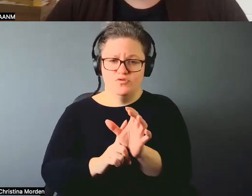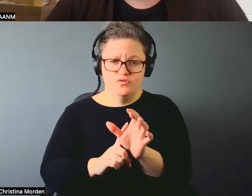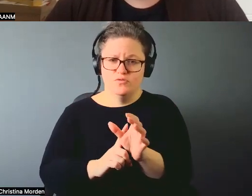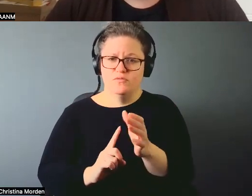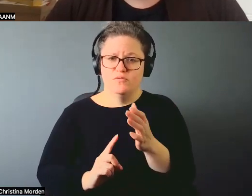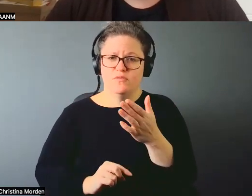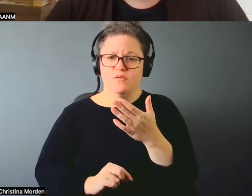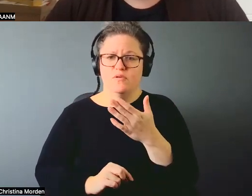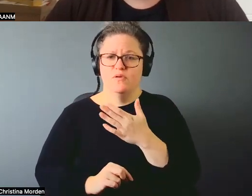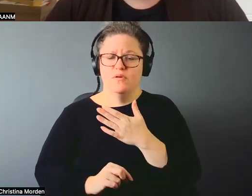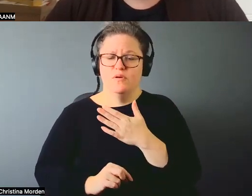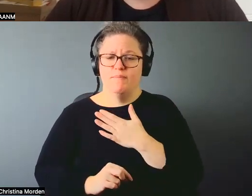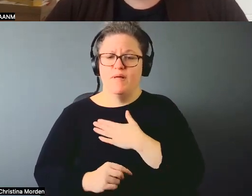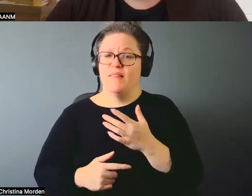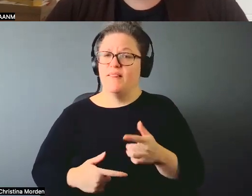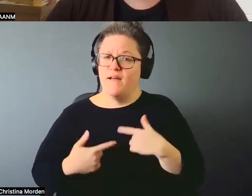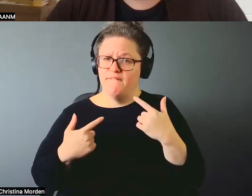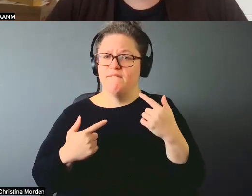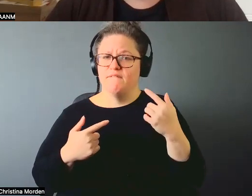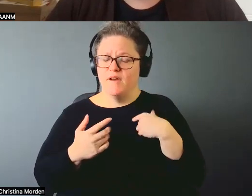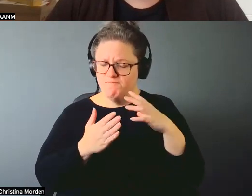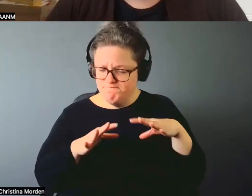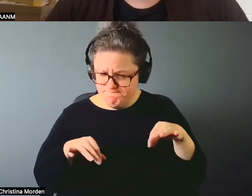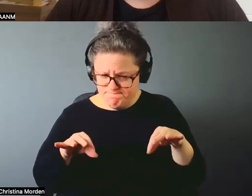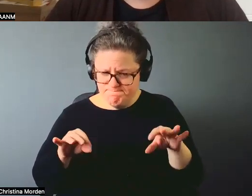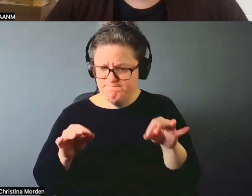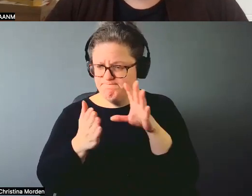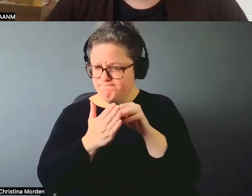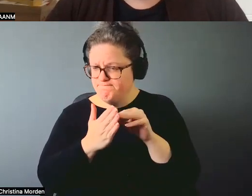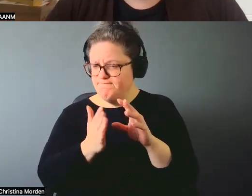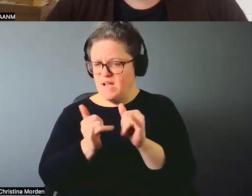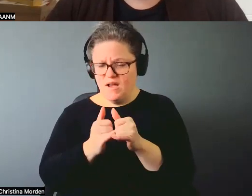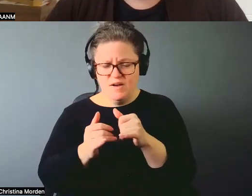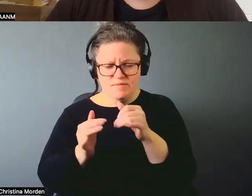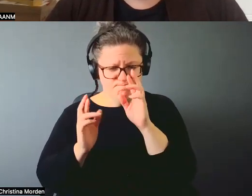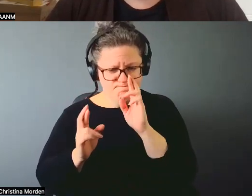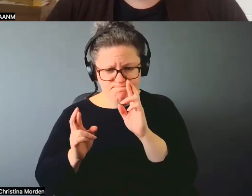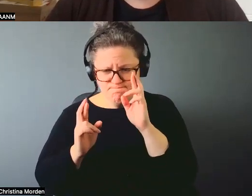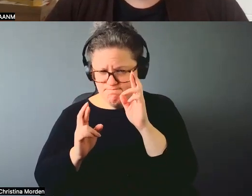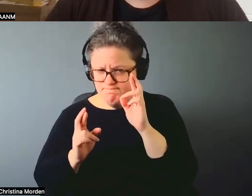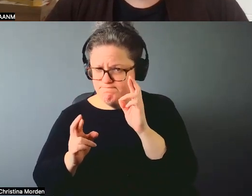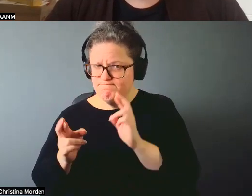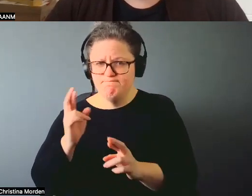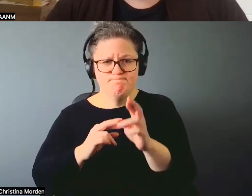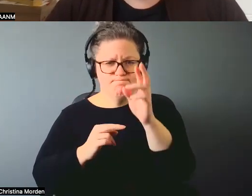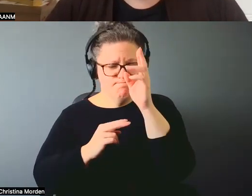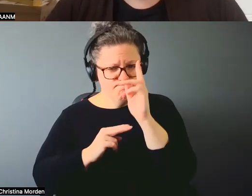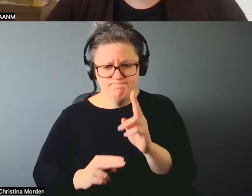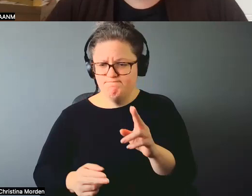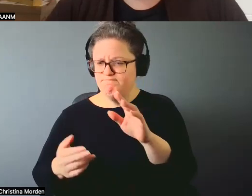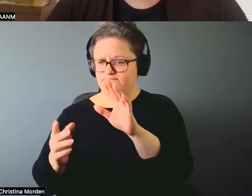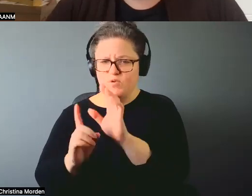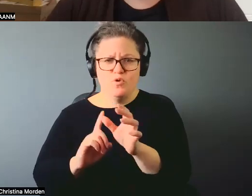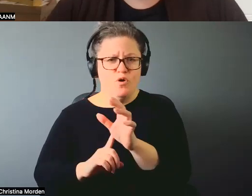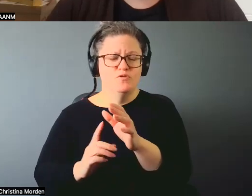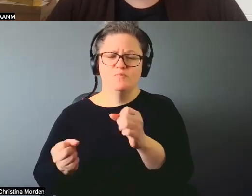life learning that. You know, I've had just wonderful communities all over the world that have shared that